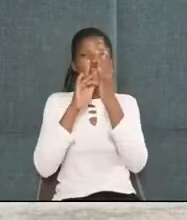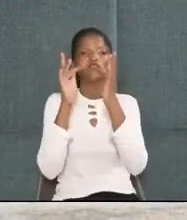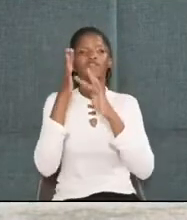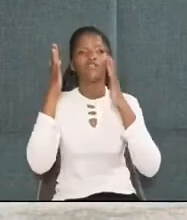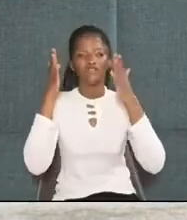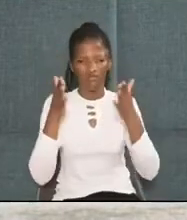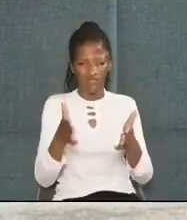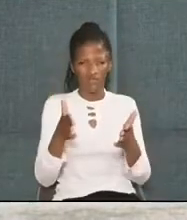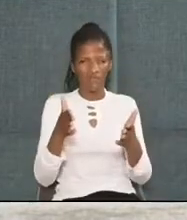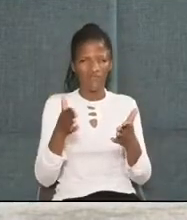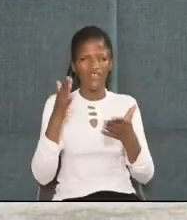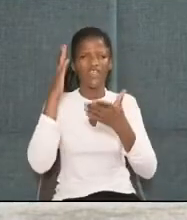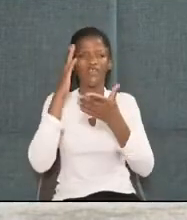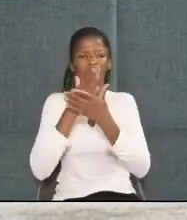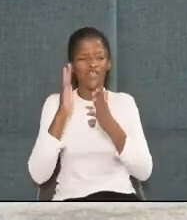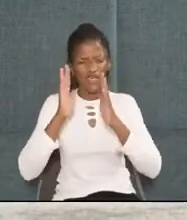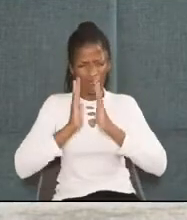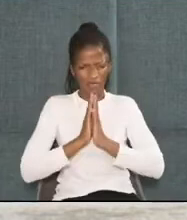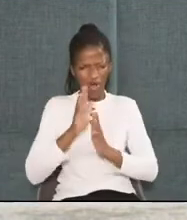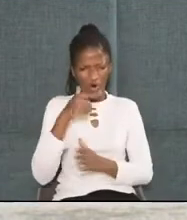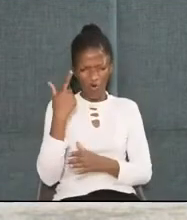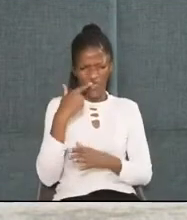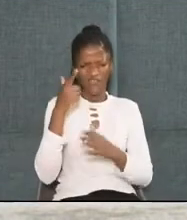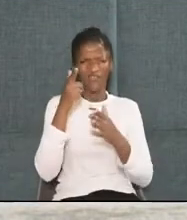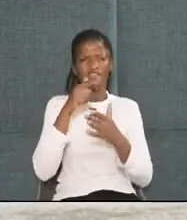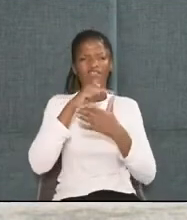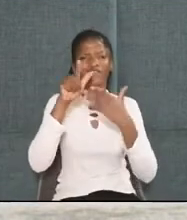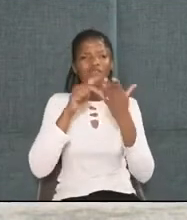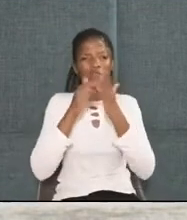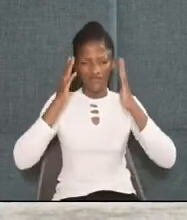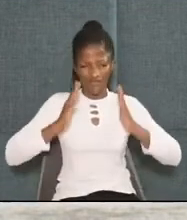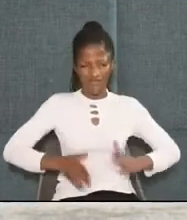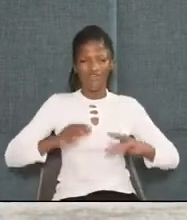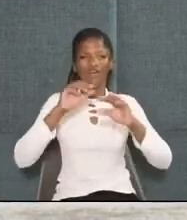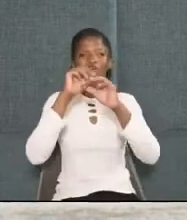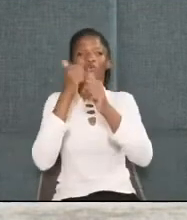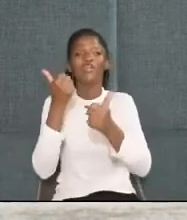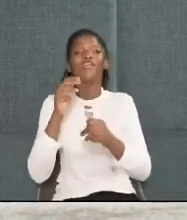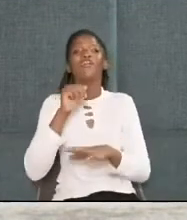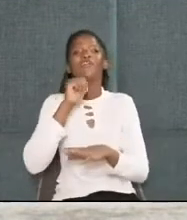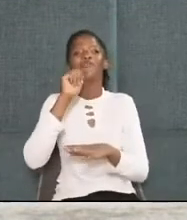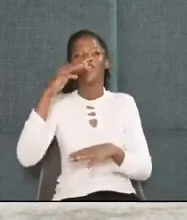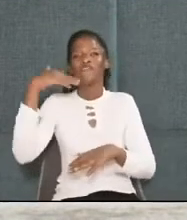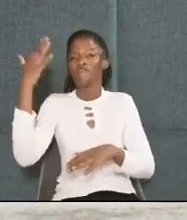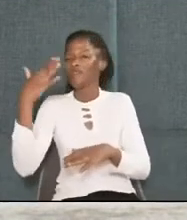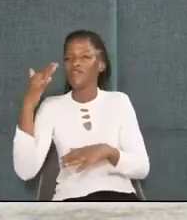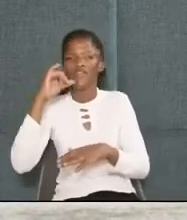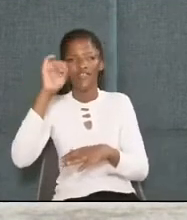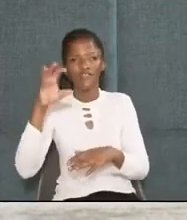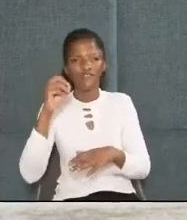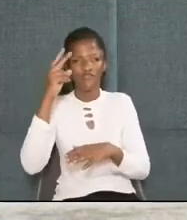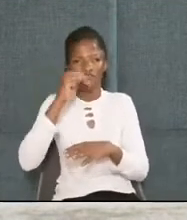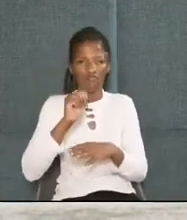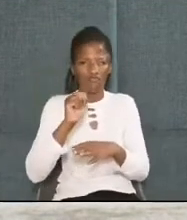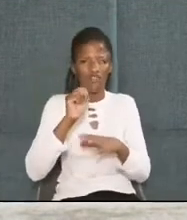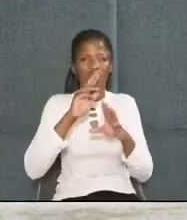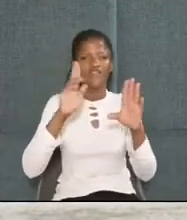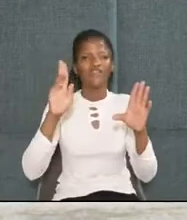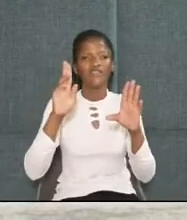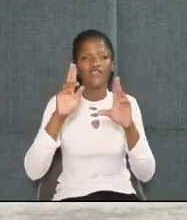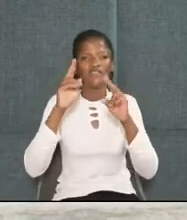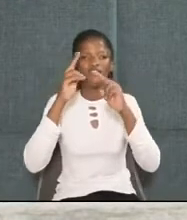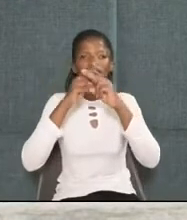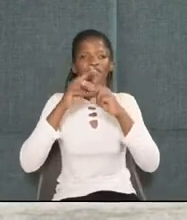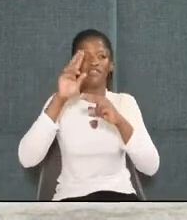Tell me, I pray, who is this person? Well, he is not your everyday John. He is a eunuch down